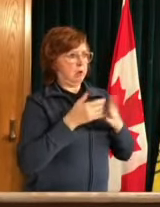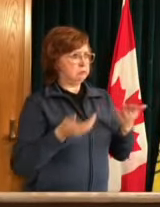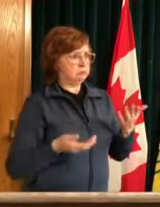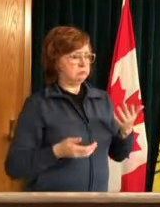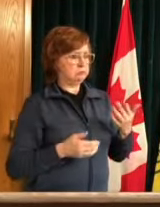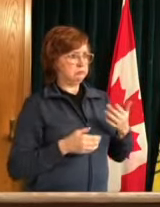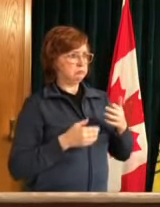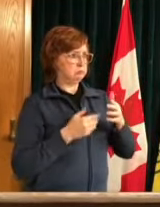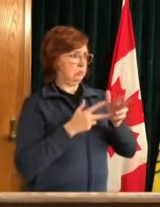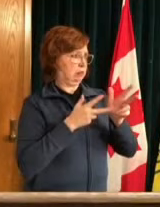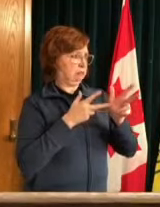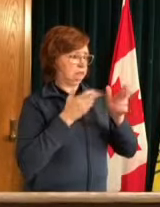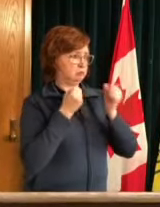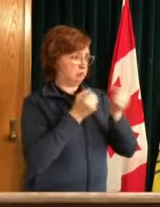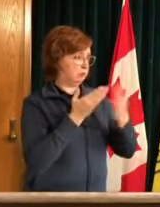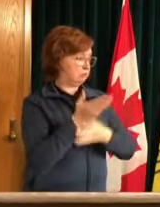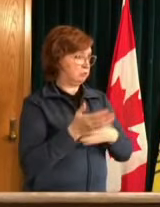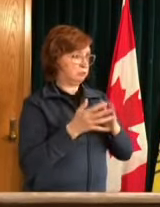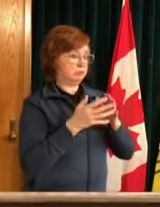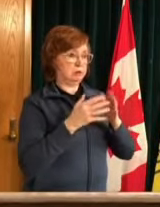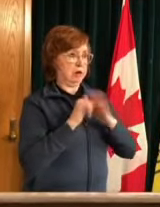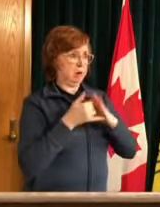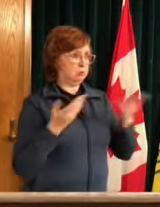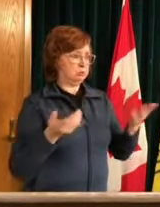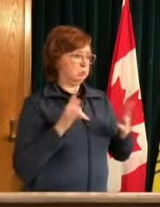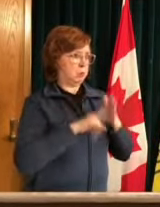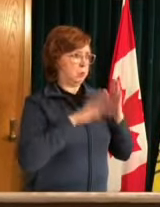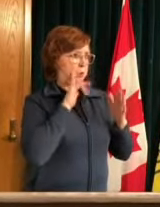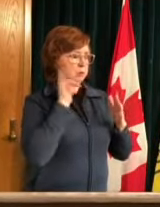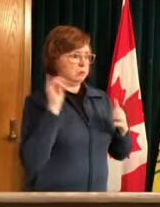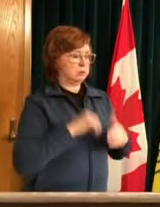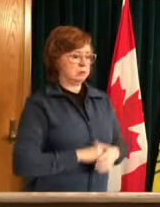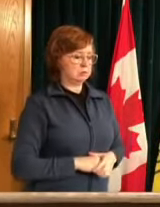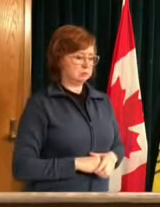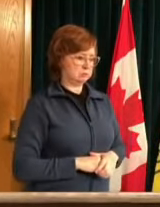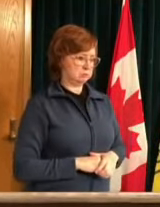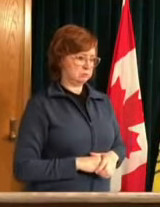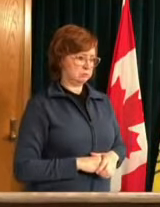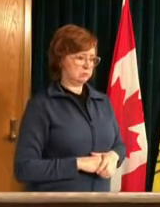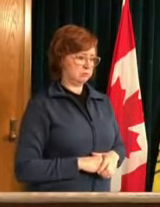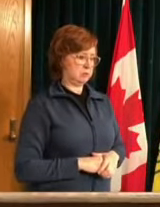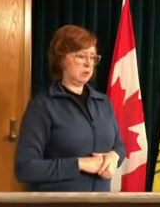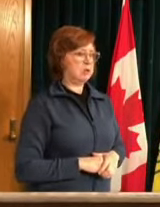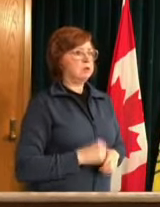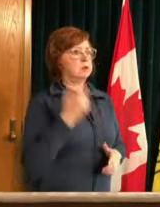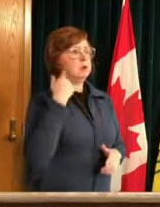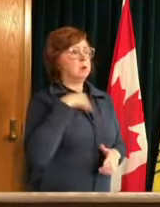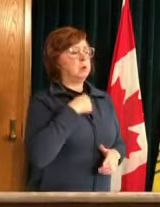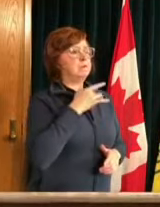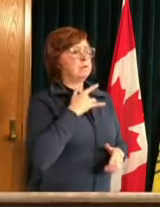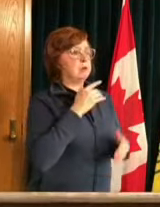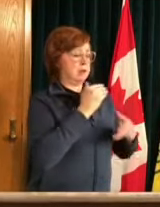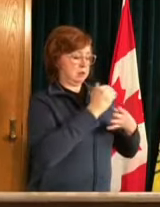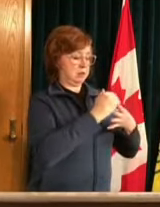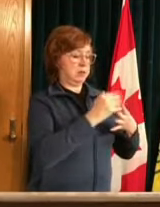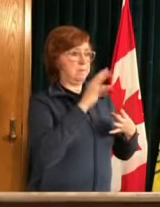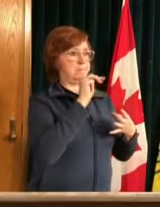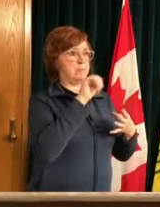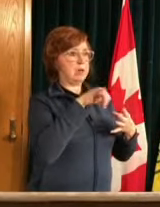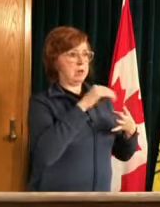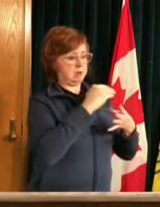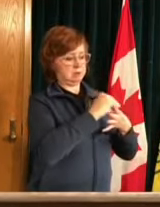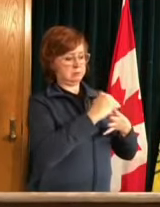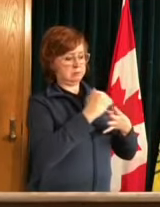where we are hopeful that our delivery schedule is going to increase in particular with our pfizer our pfizer vaccine uh accessibility um scott